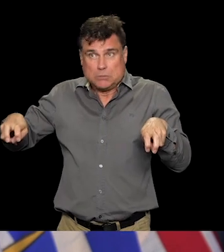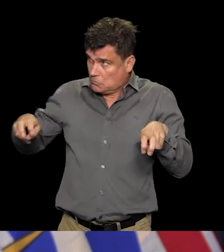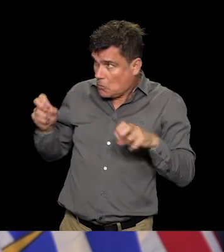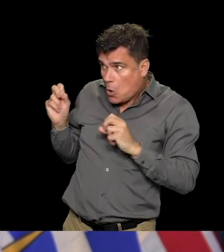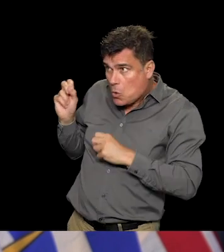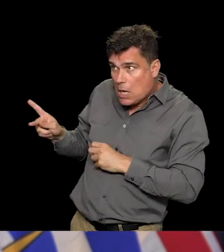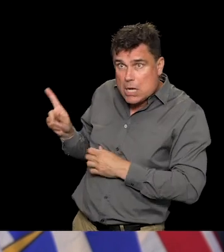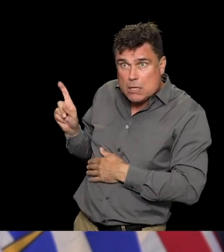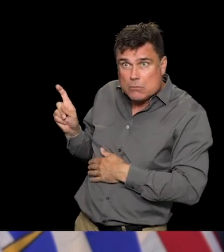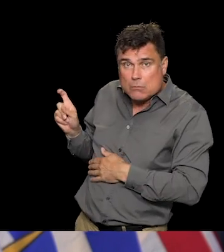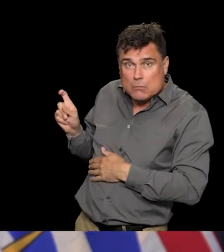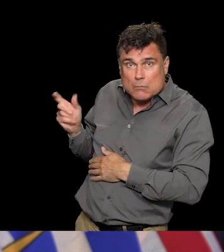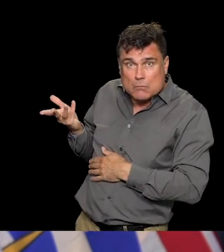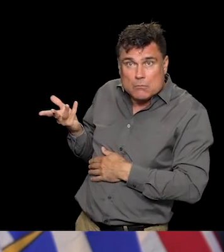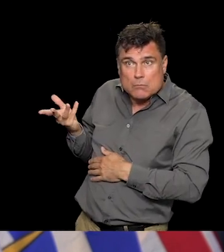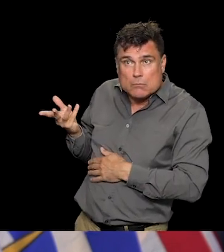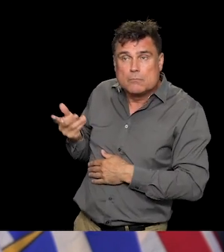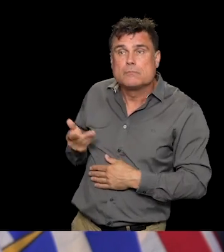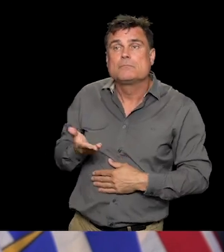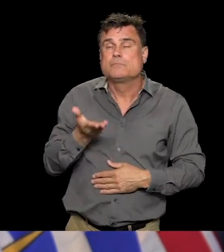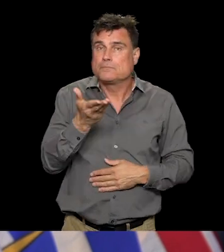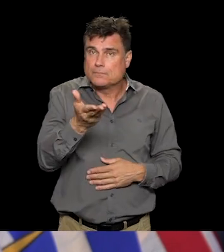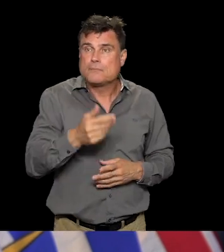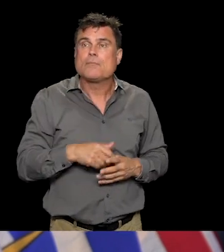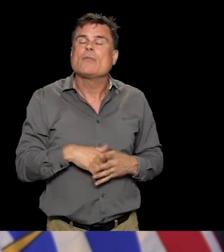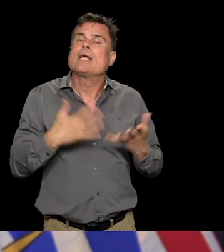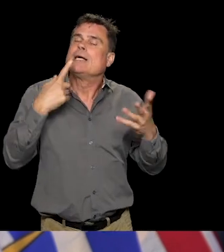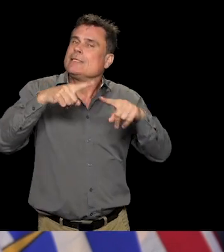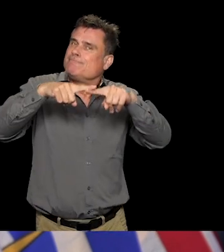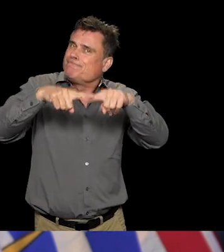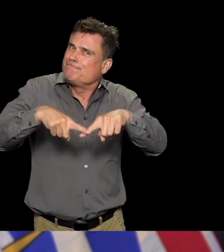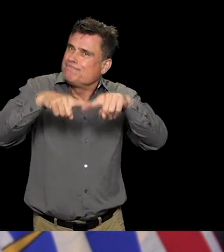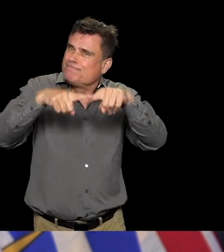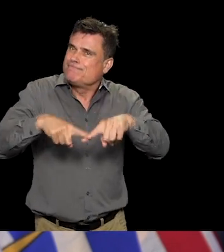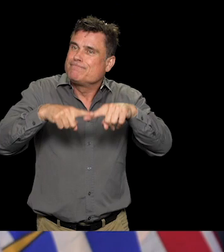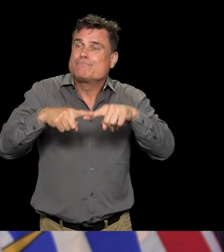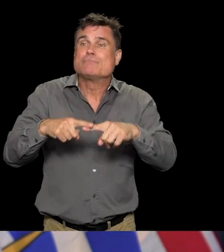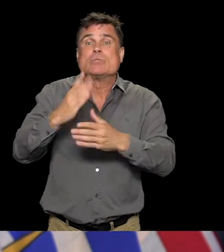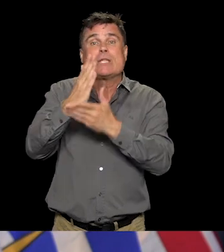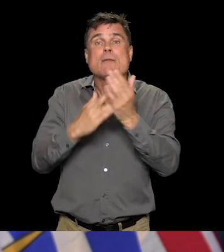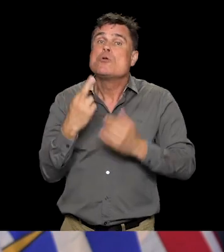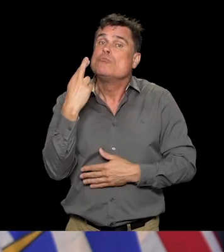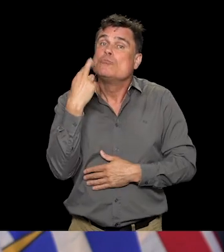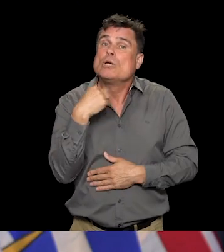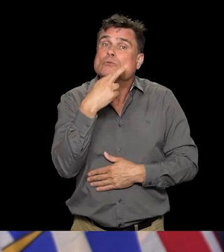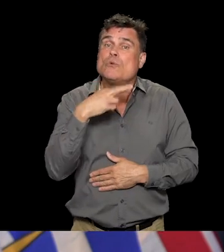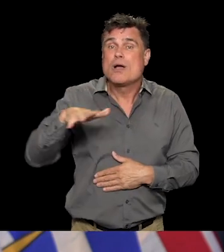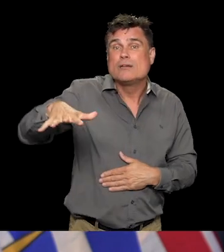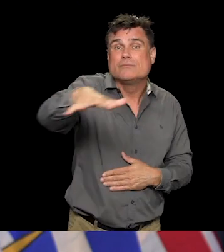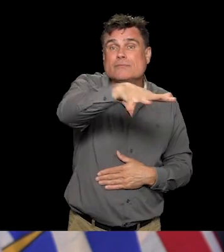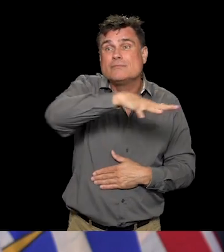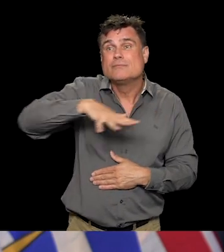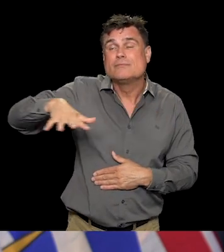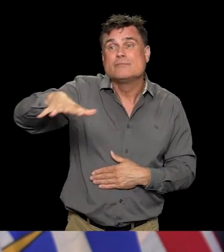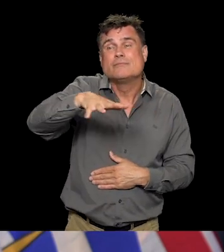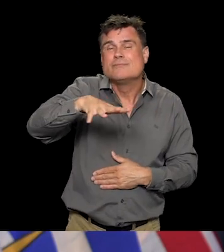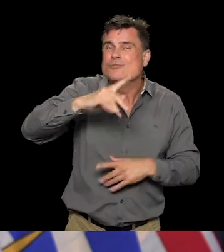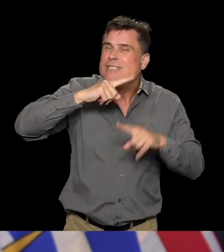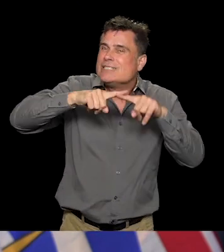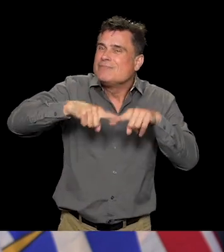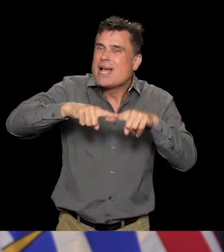on the size that they have. Right now, the restriction is on 50% of occupancy,